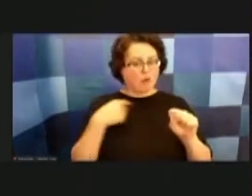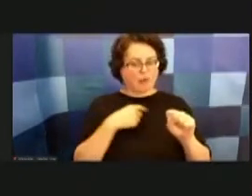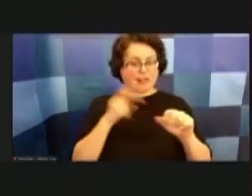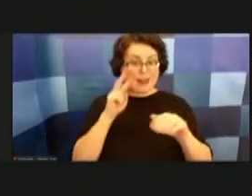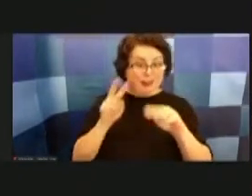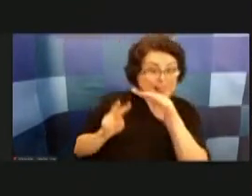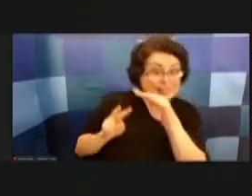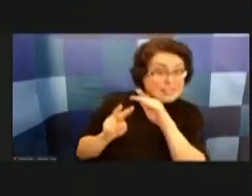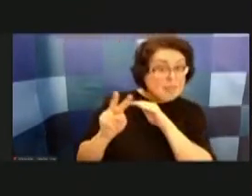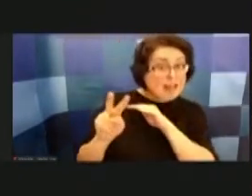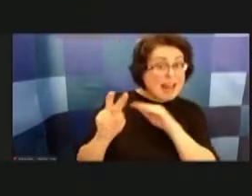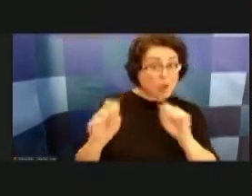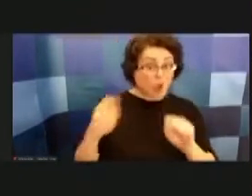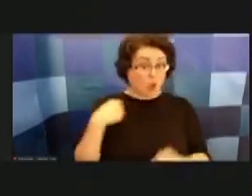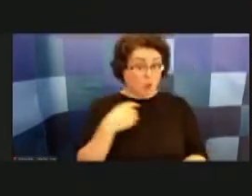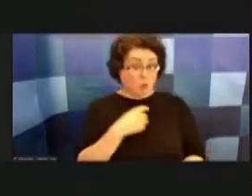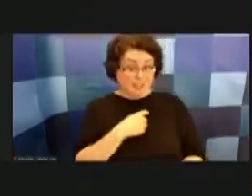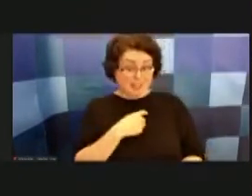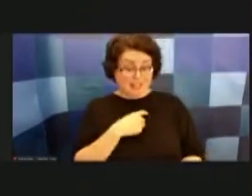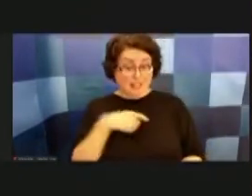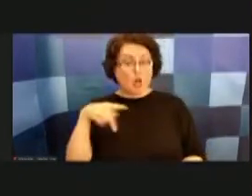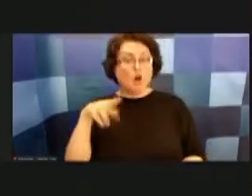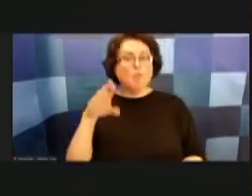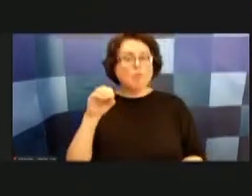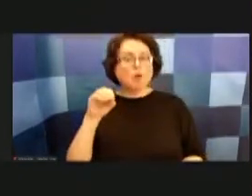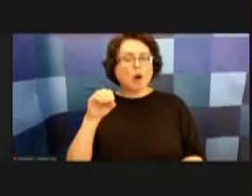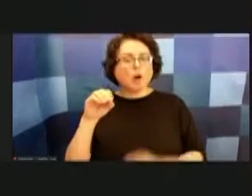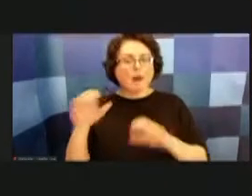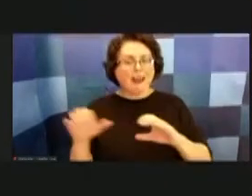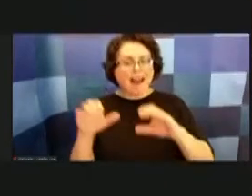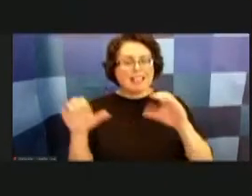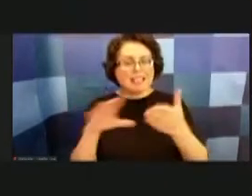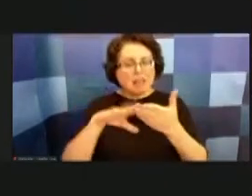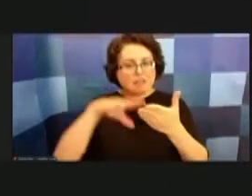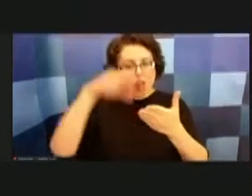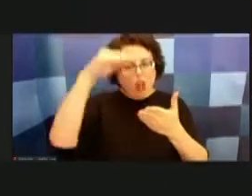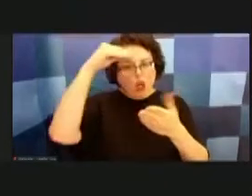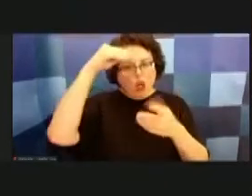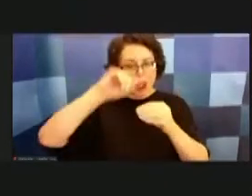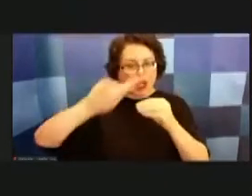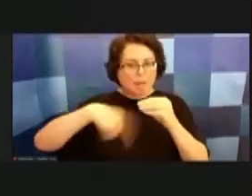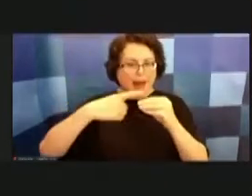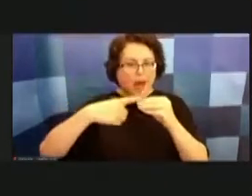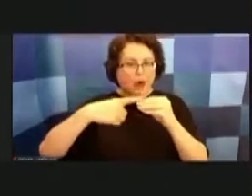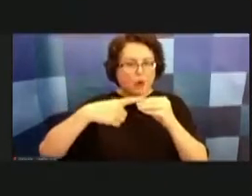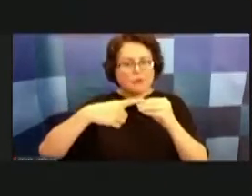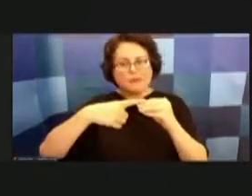education learning about you know um